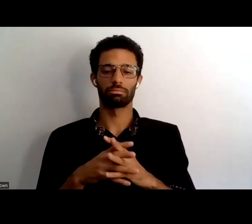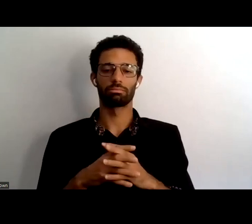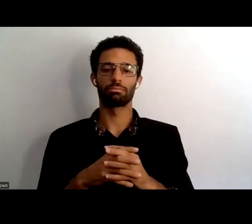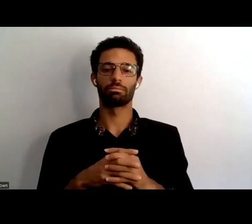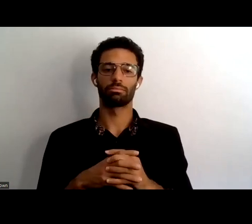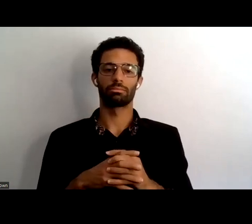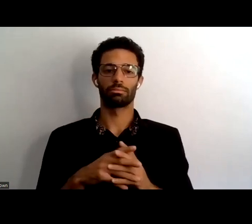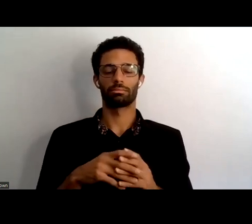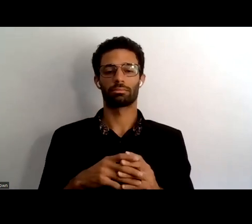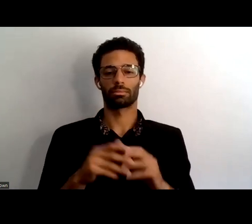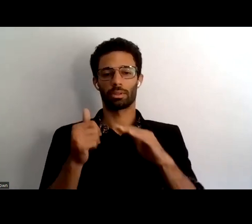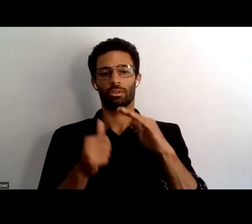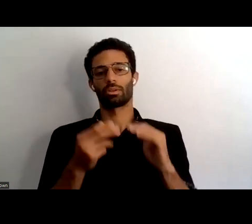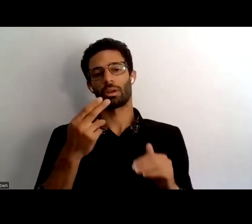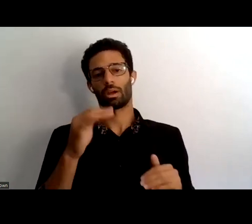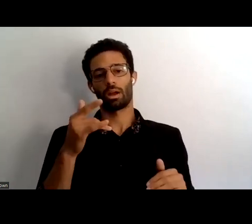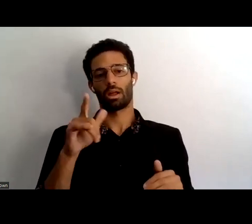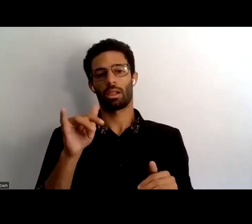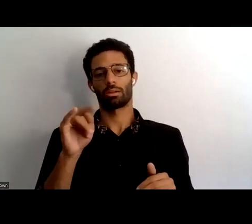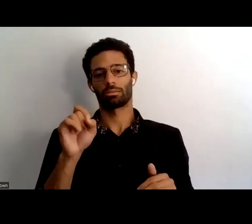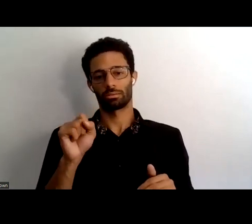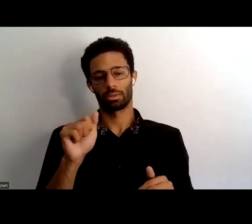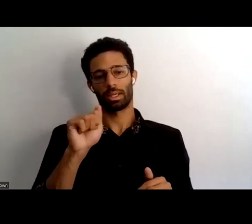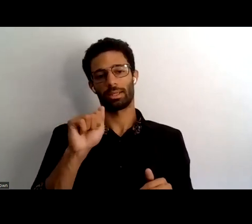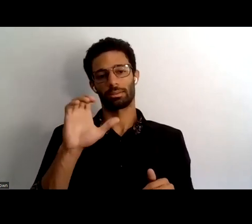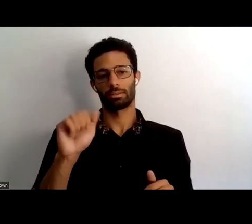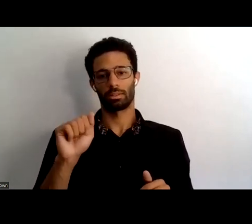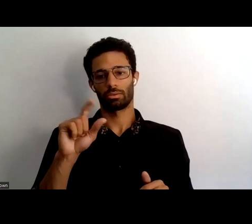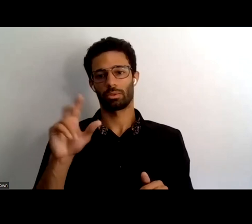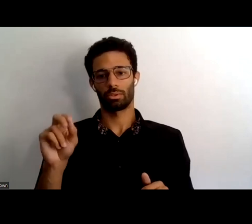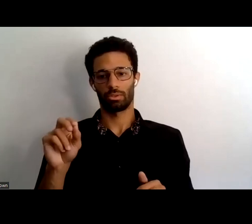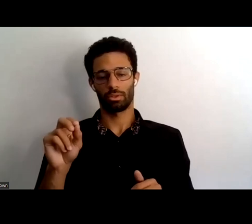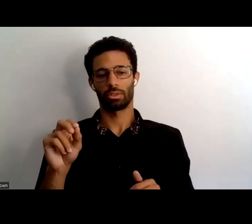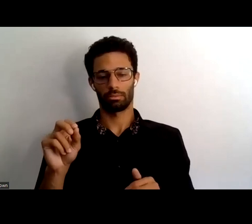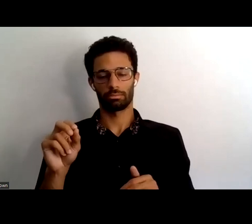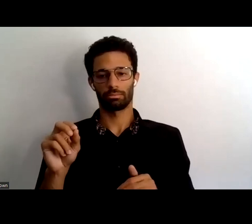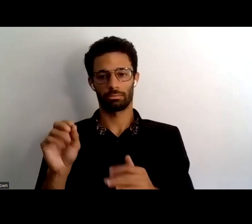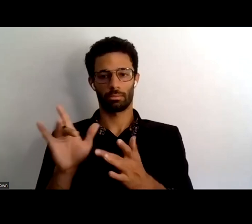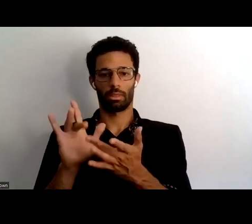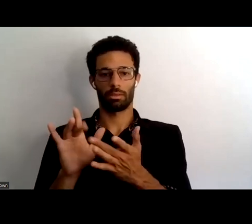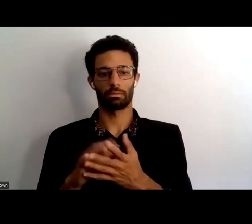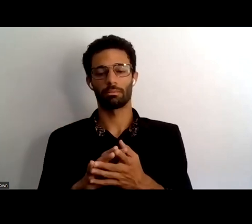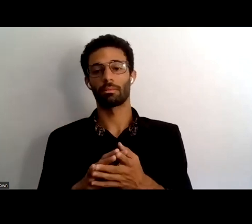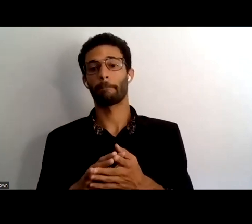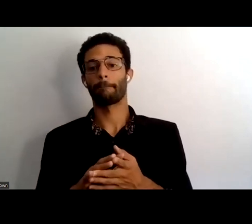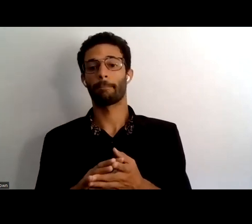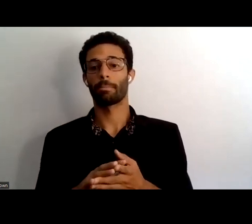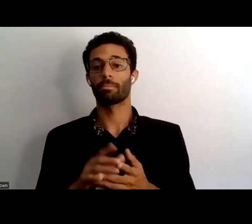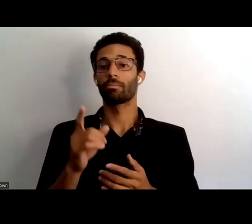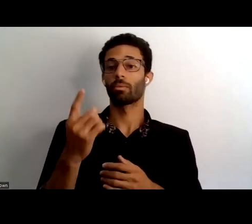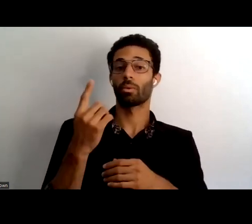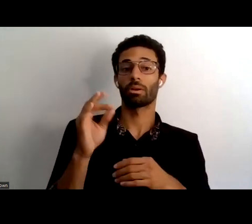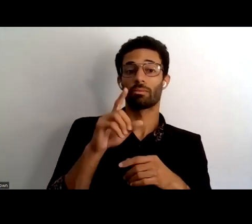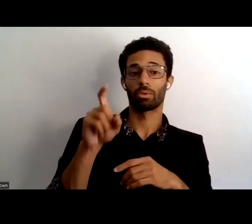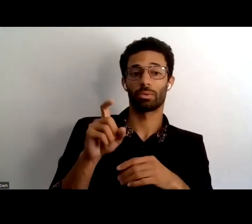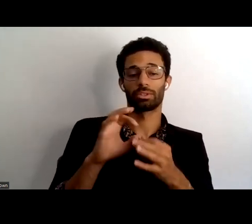highlights it'll be under a ca 2030 link um just real quickly because one of the questions is also about the